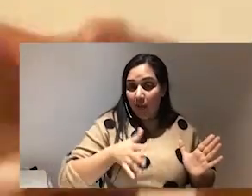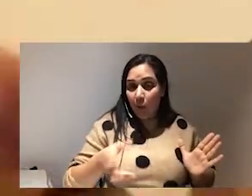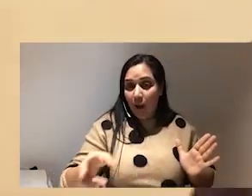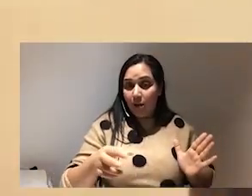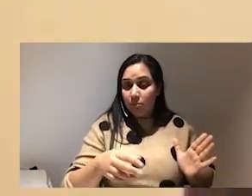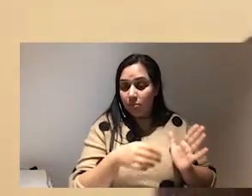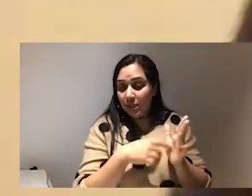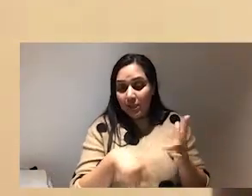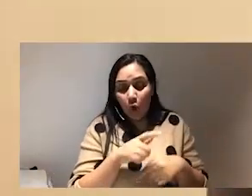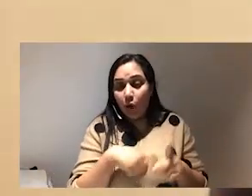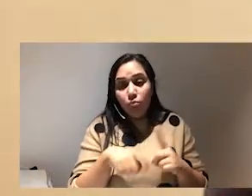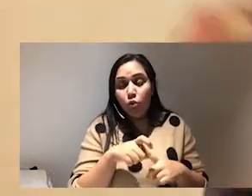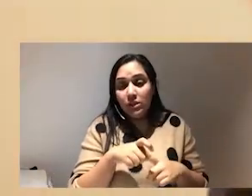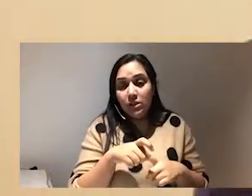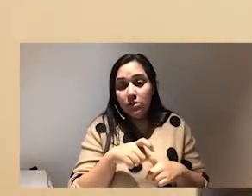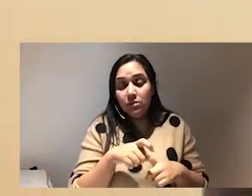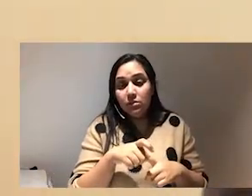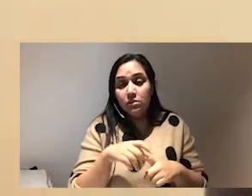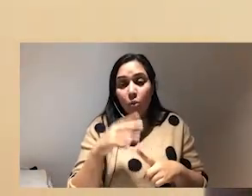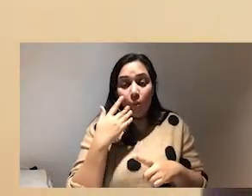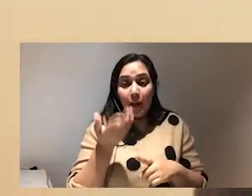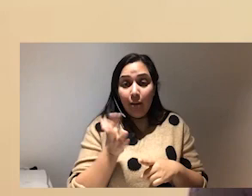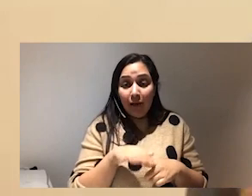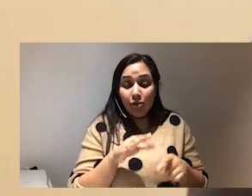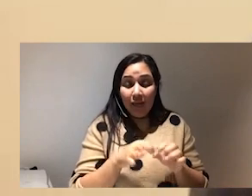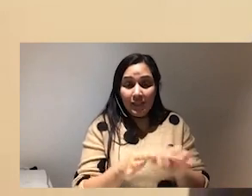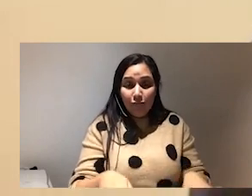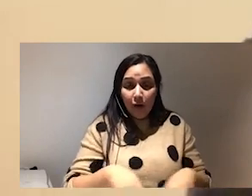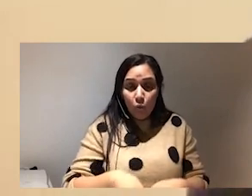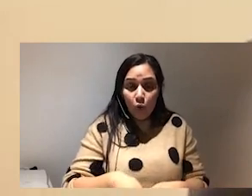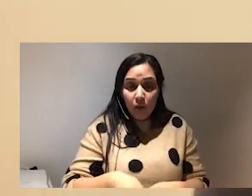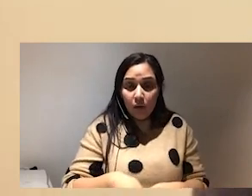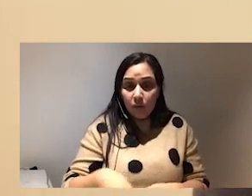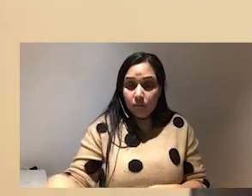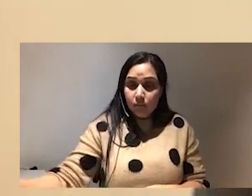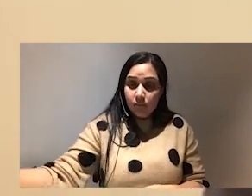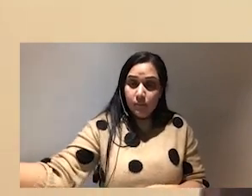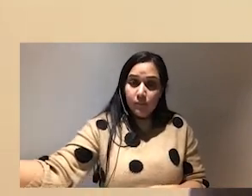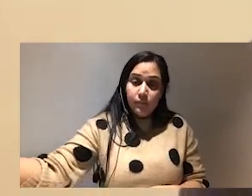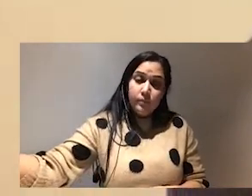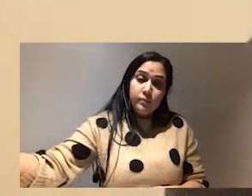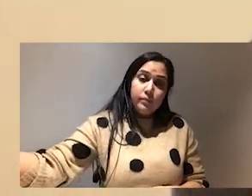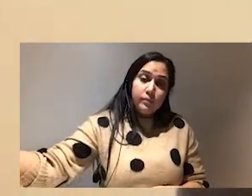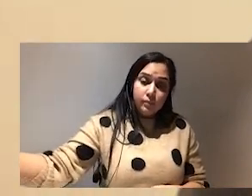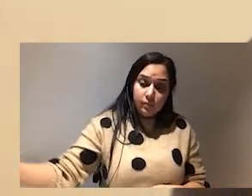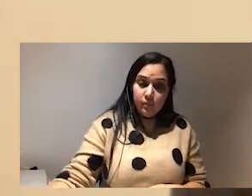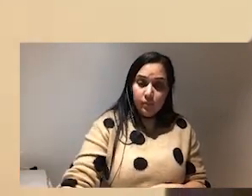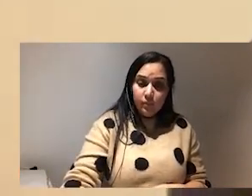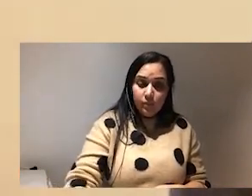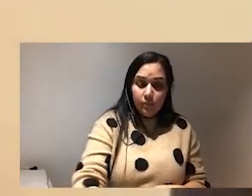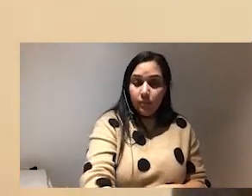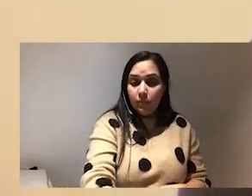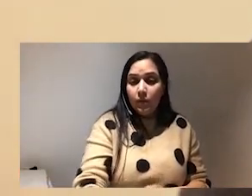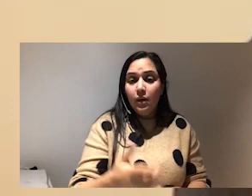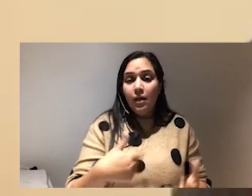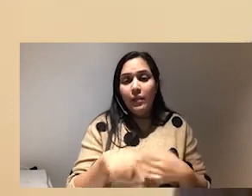it's not a community so i think when we can go back to that as a framework that would be powerful to think about what could then what could platforms